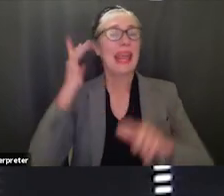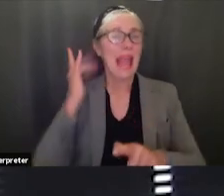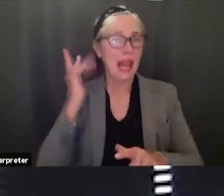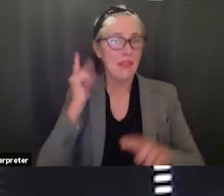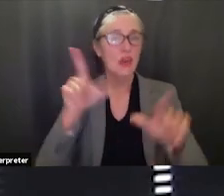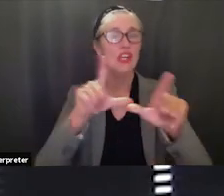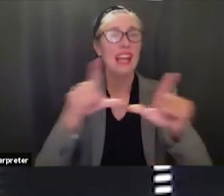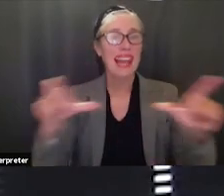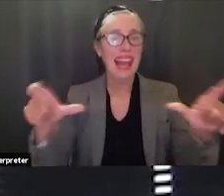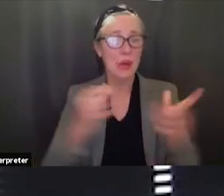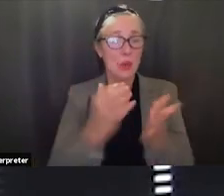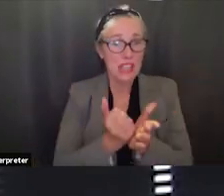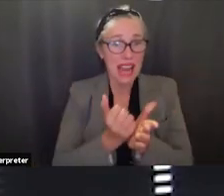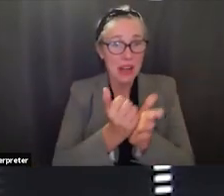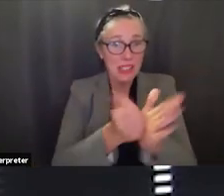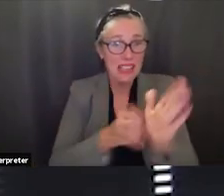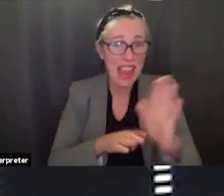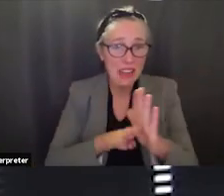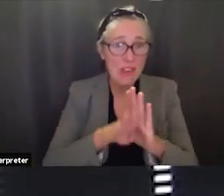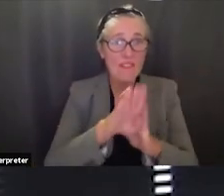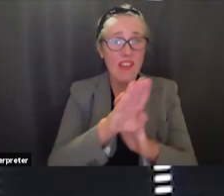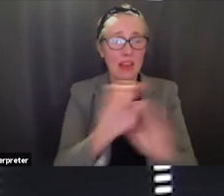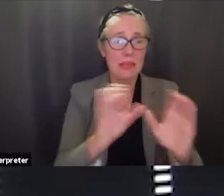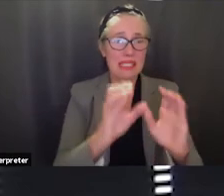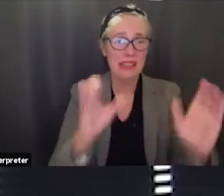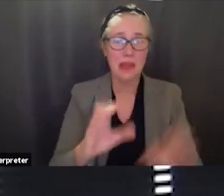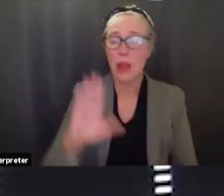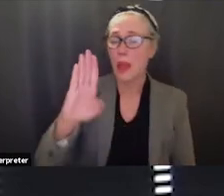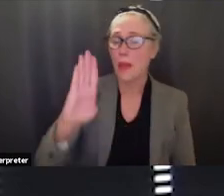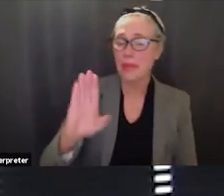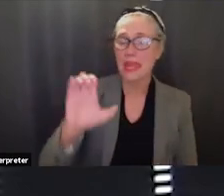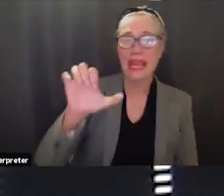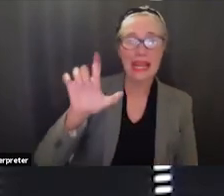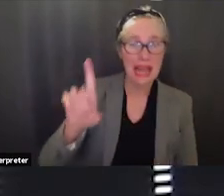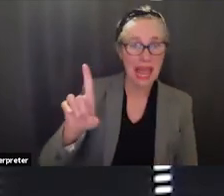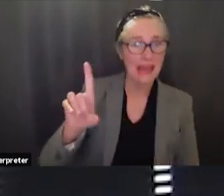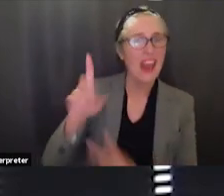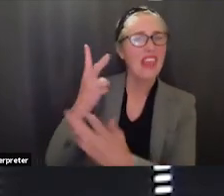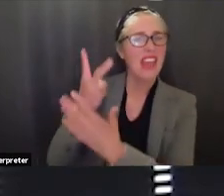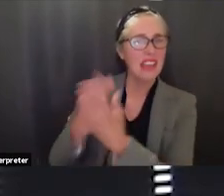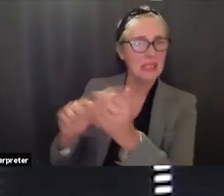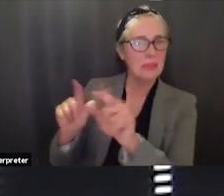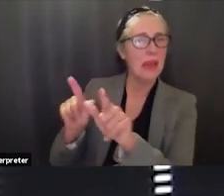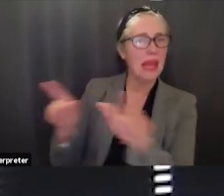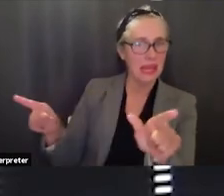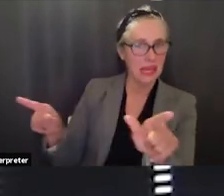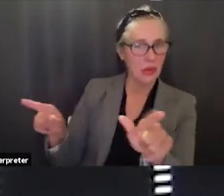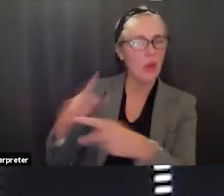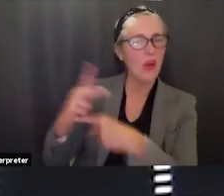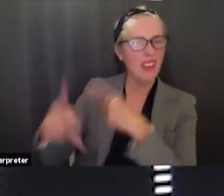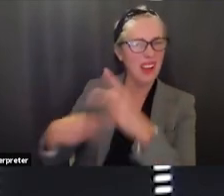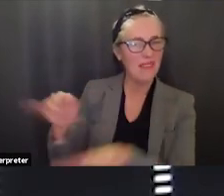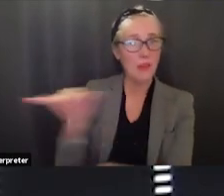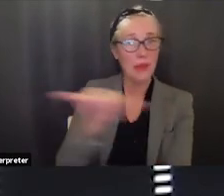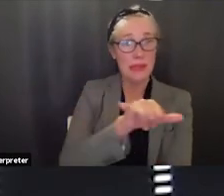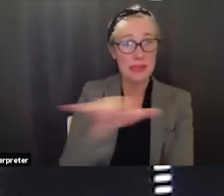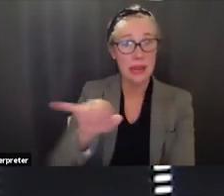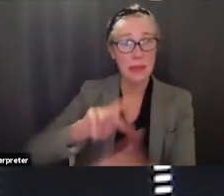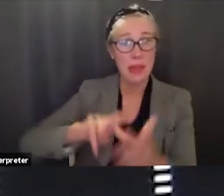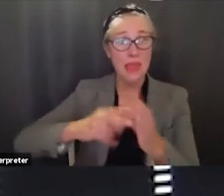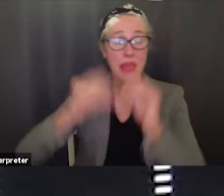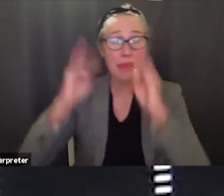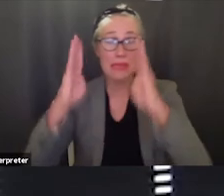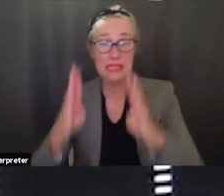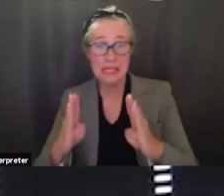and development certificate the b clad is a bilingual version of that and that is part of what enables our teachers to teach